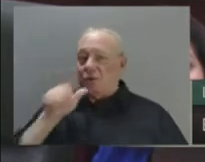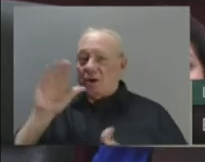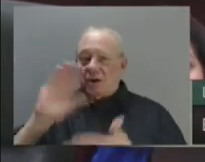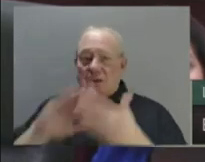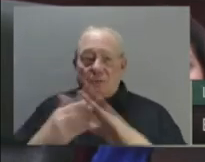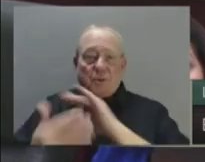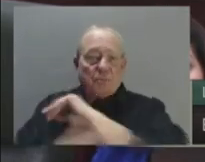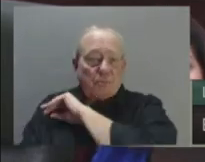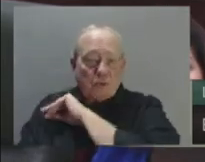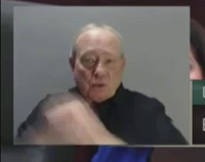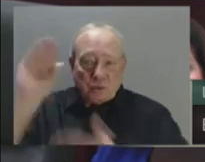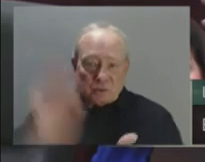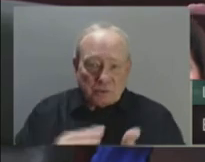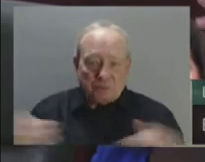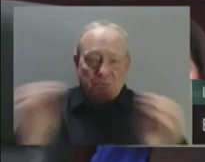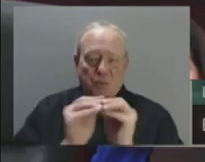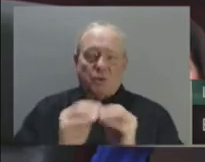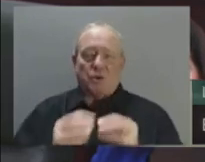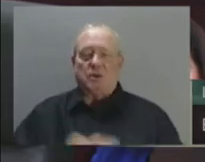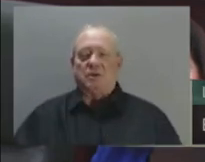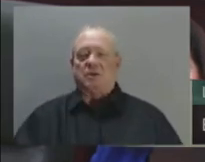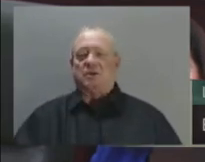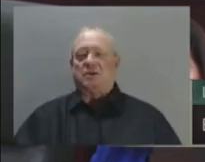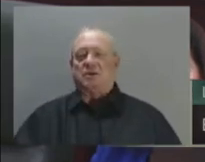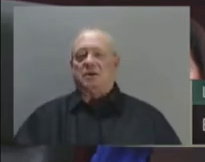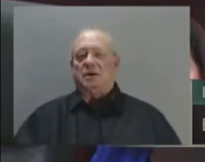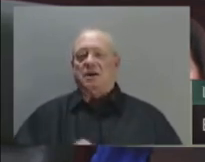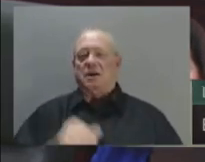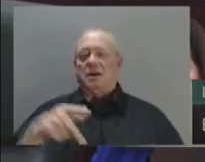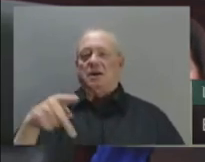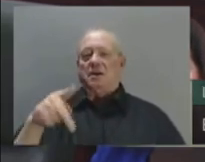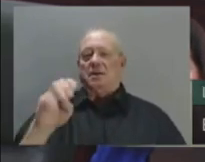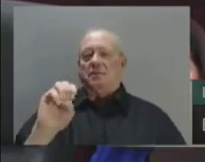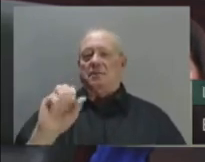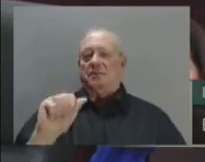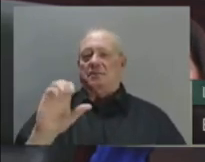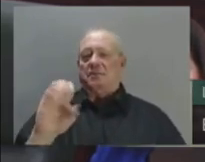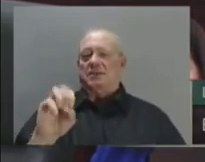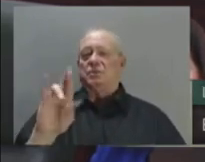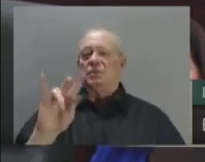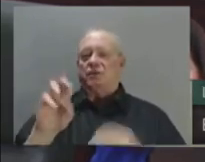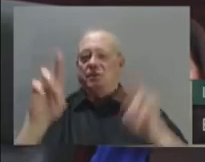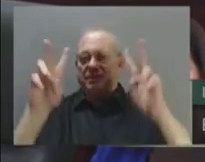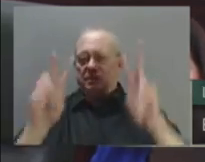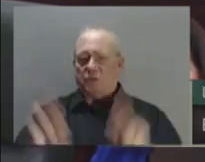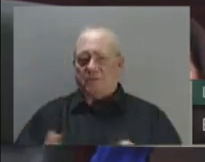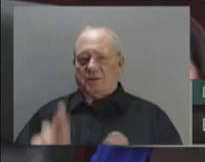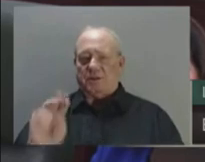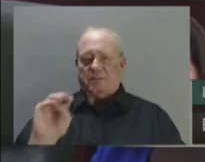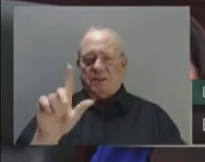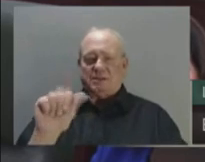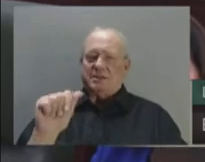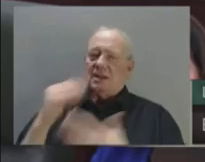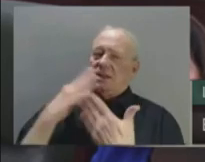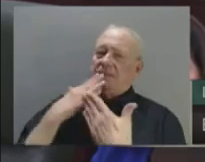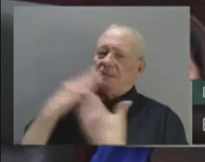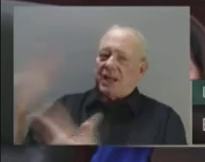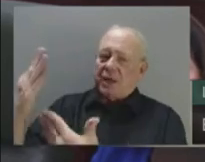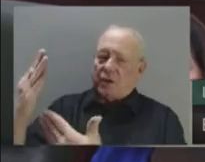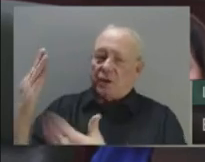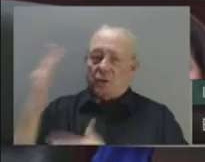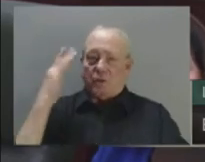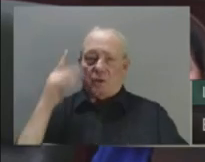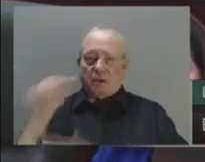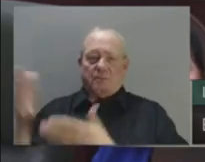River, who brought forward Bill 202, reflected in this budget, which increases the value of the Charitable Donations Tax